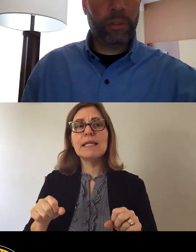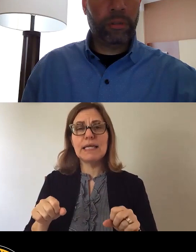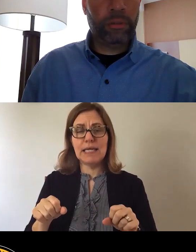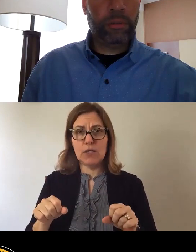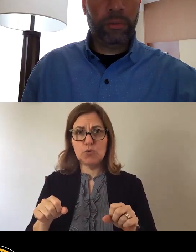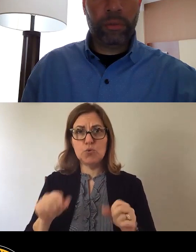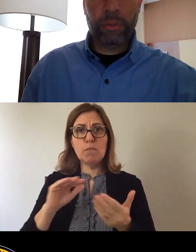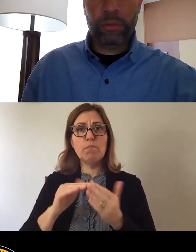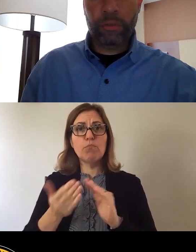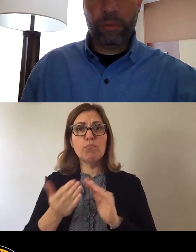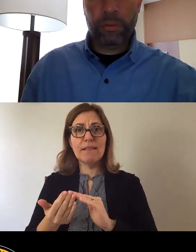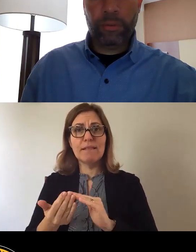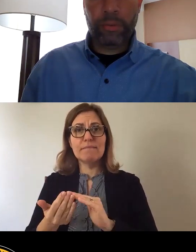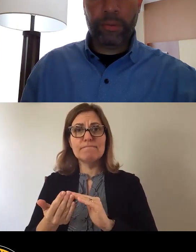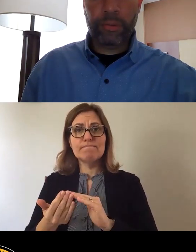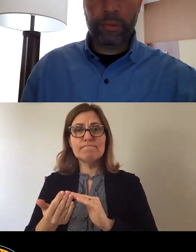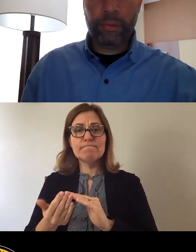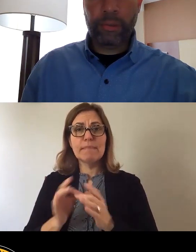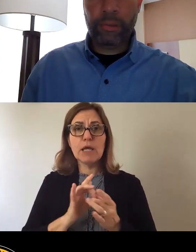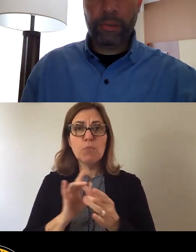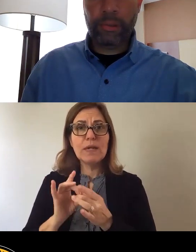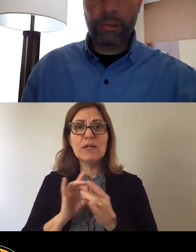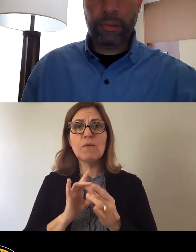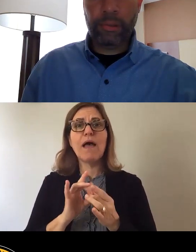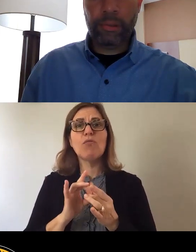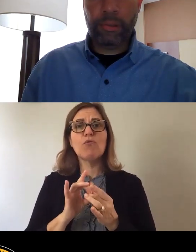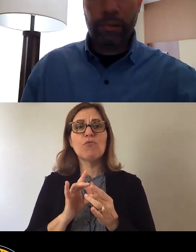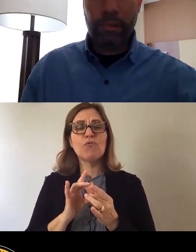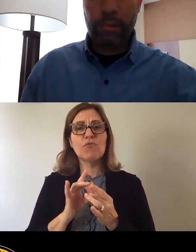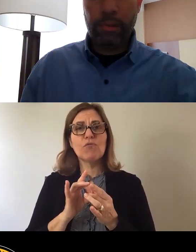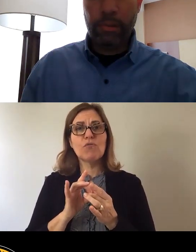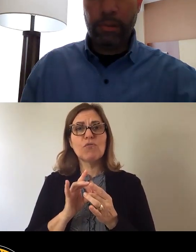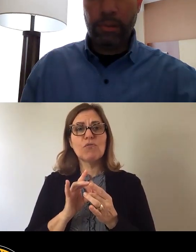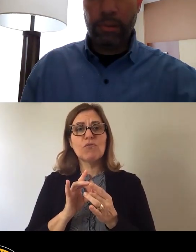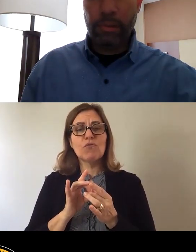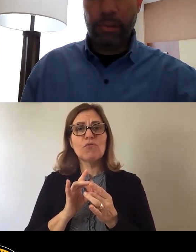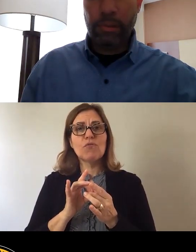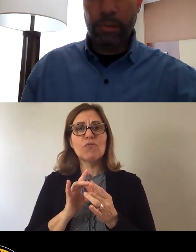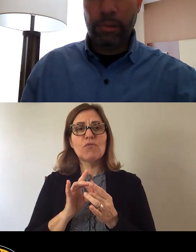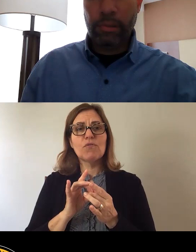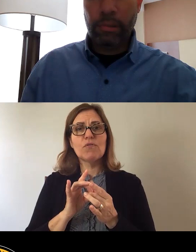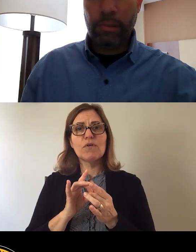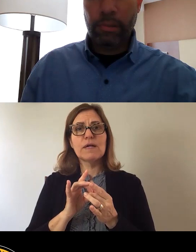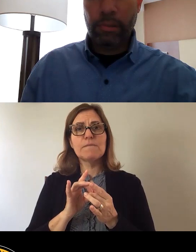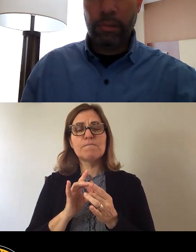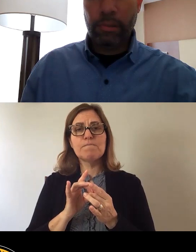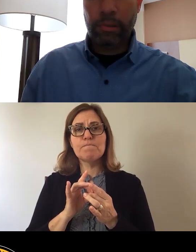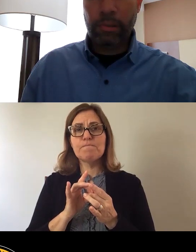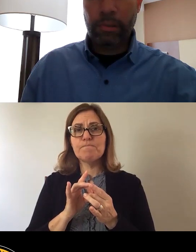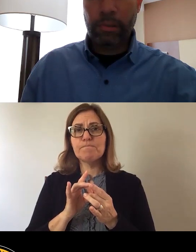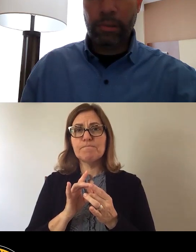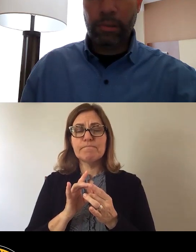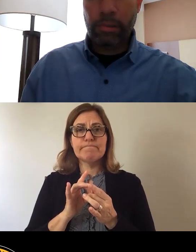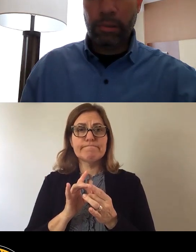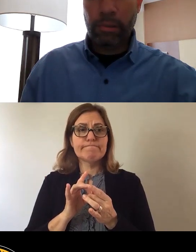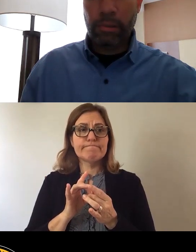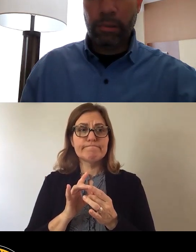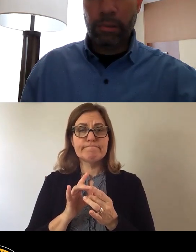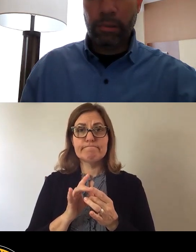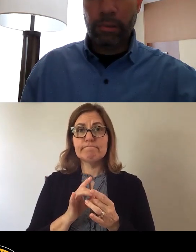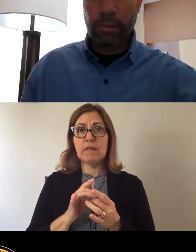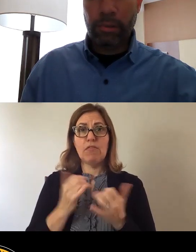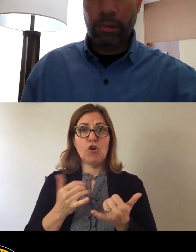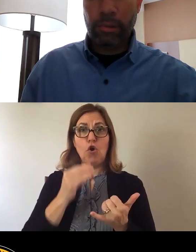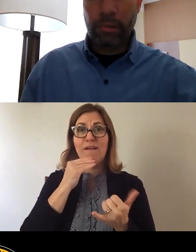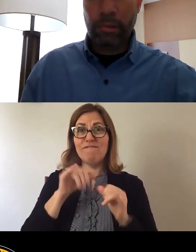and strengthen all different aspects of our current food